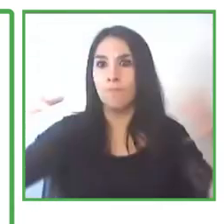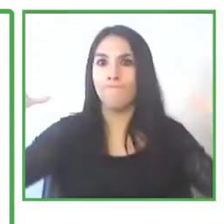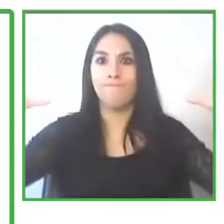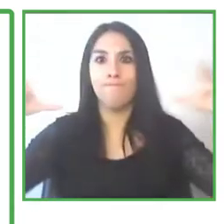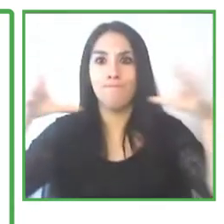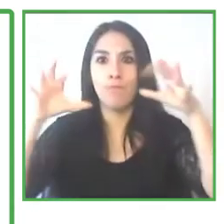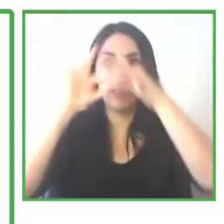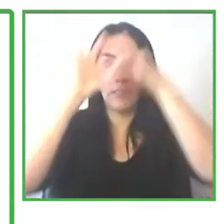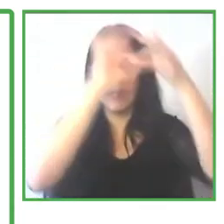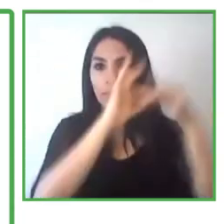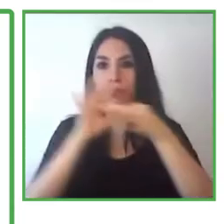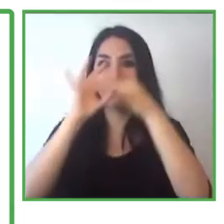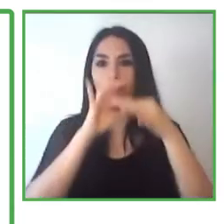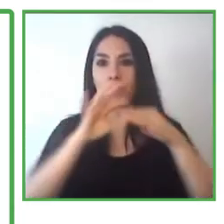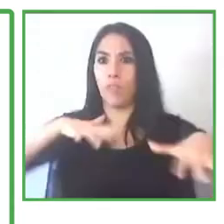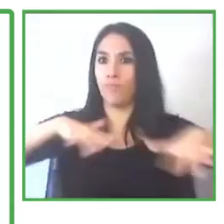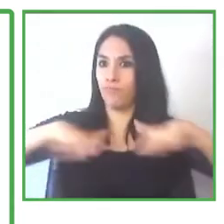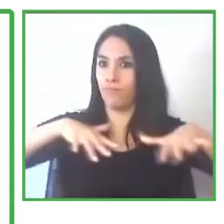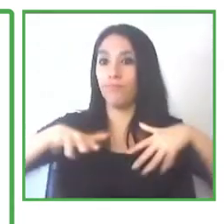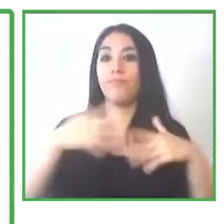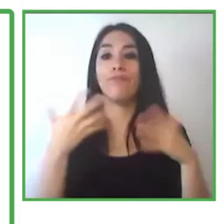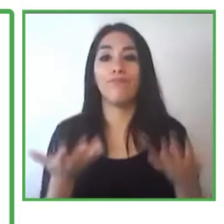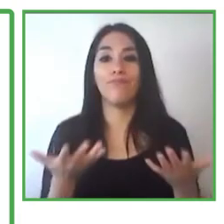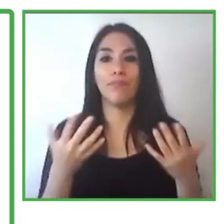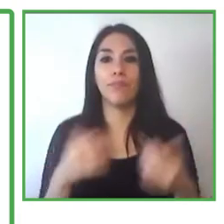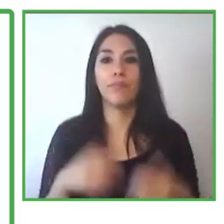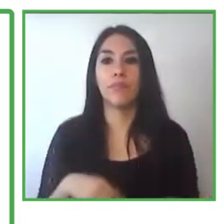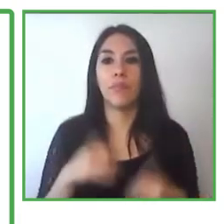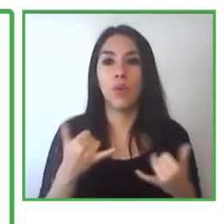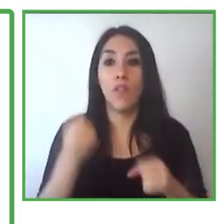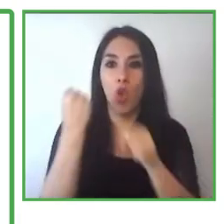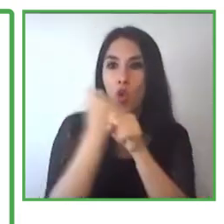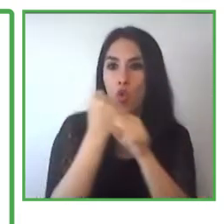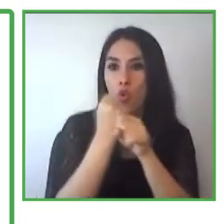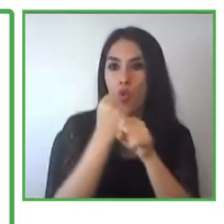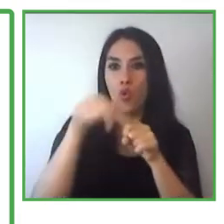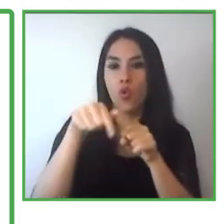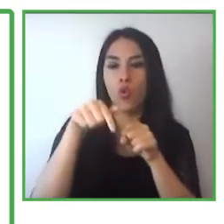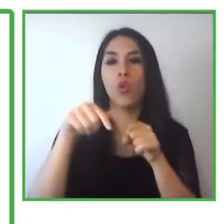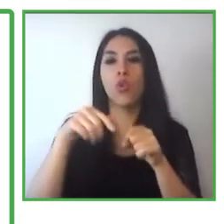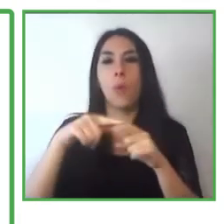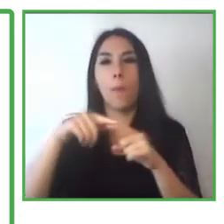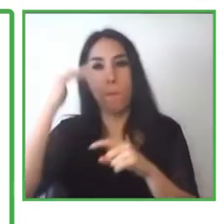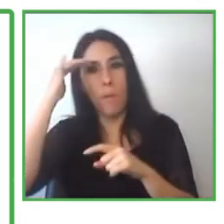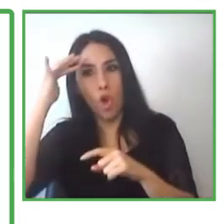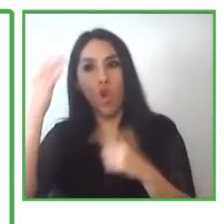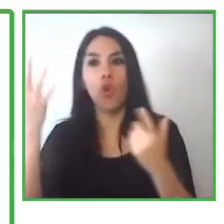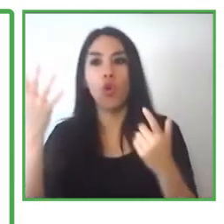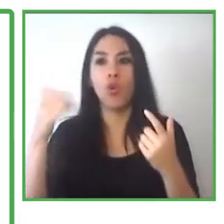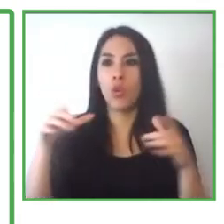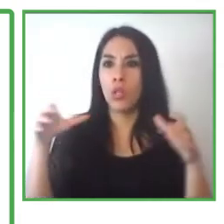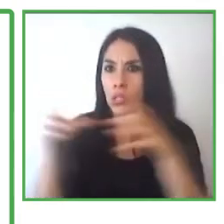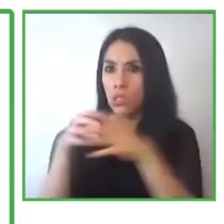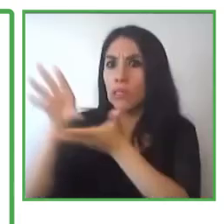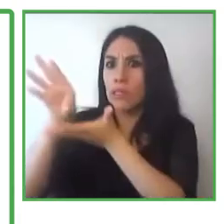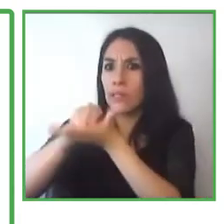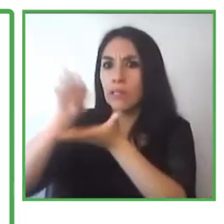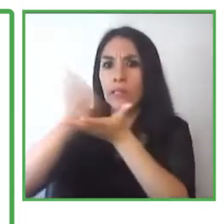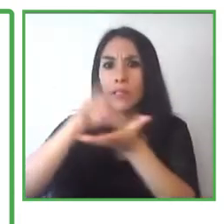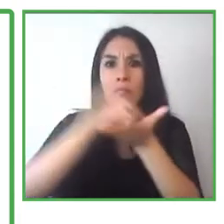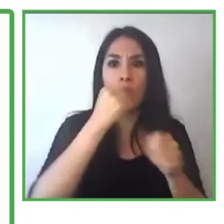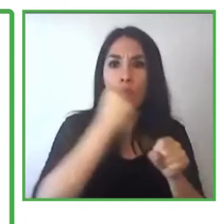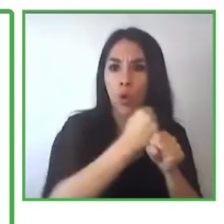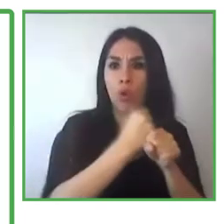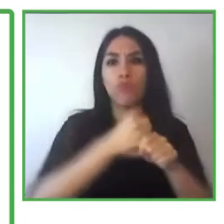network. So we, we organize this network so that they can work with our methodology. We are working